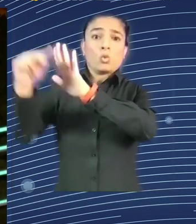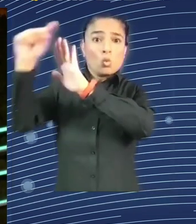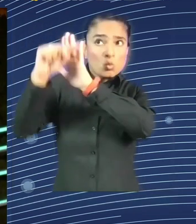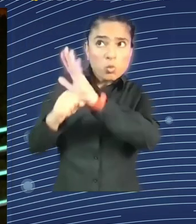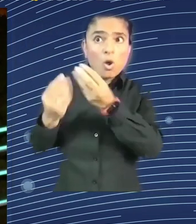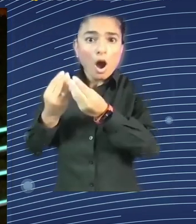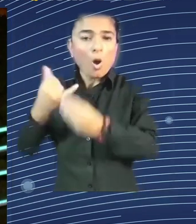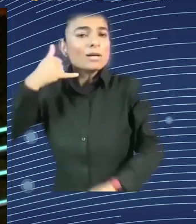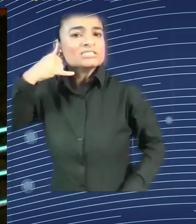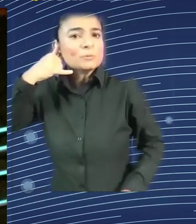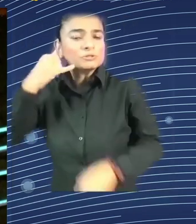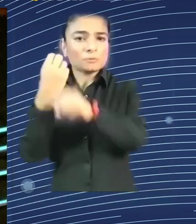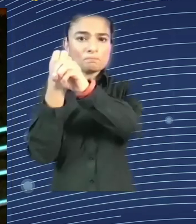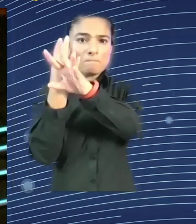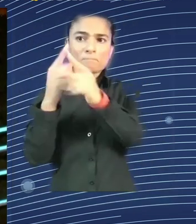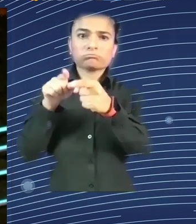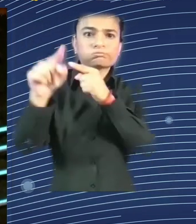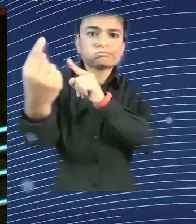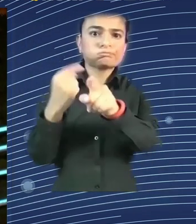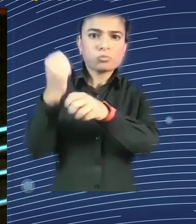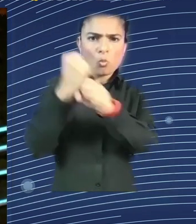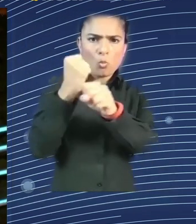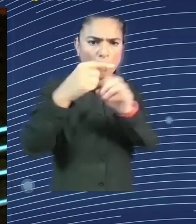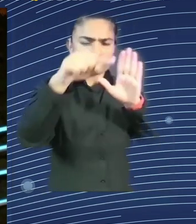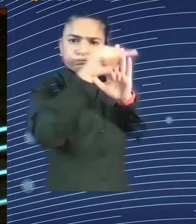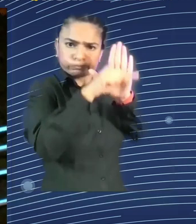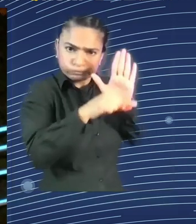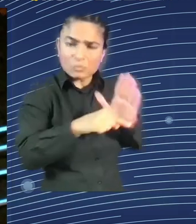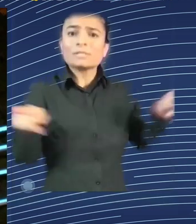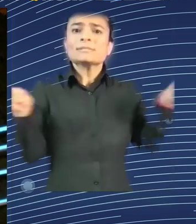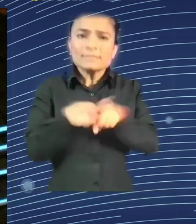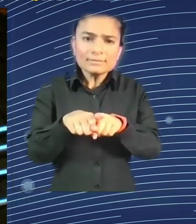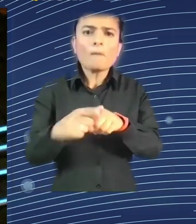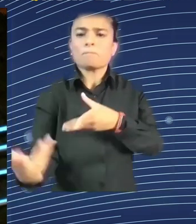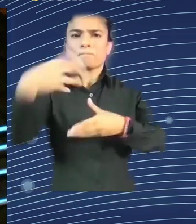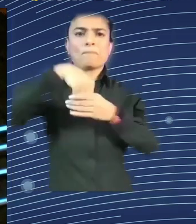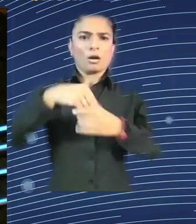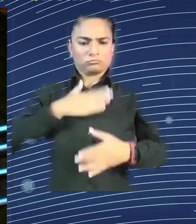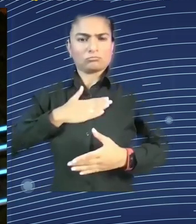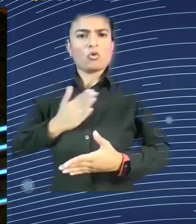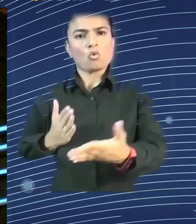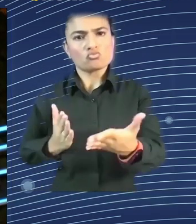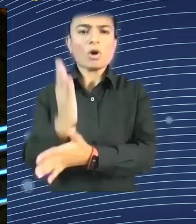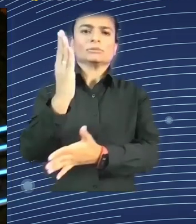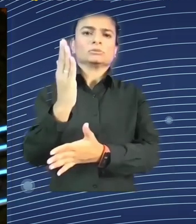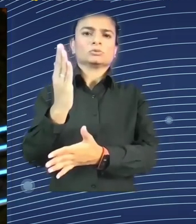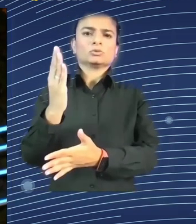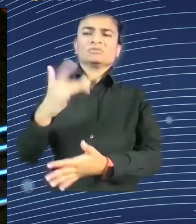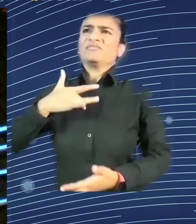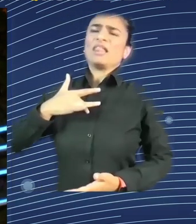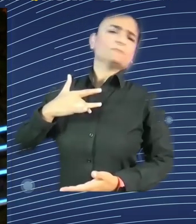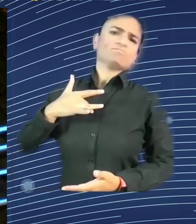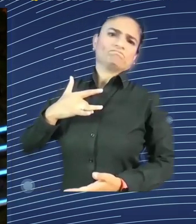already rules on how to disconnect. And it would be important to have some kind of a level playing field at this principle